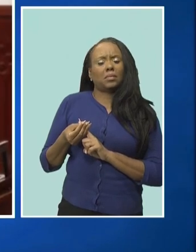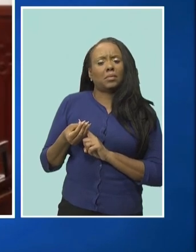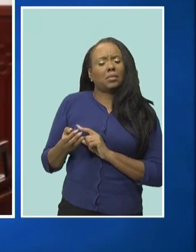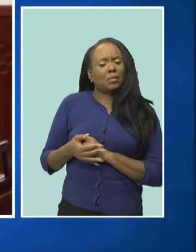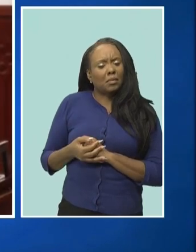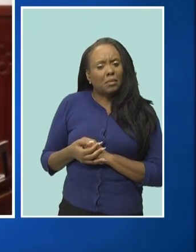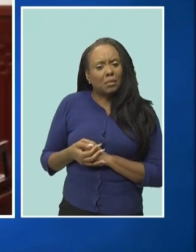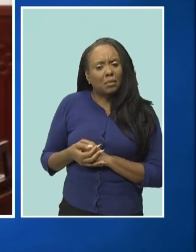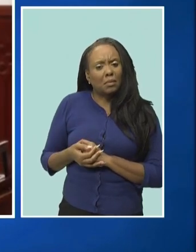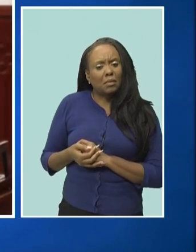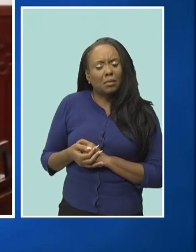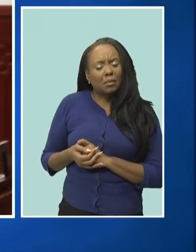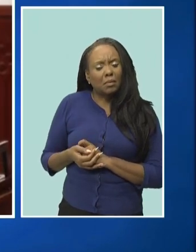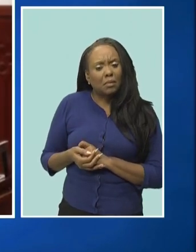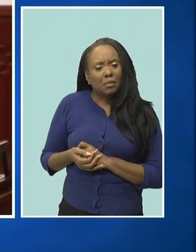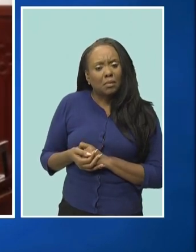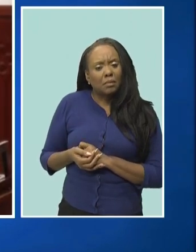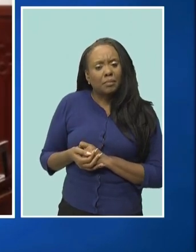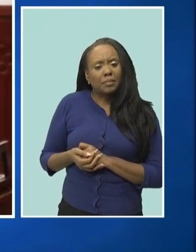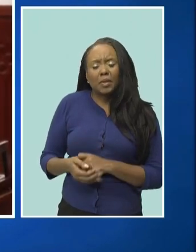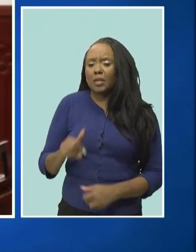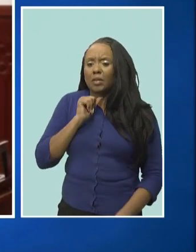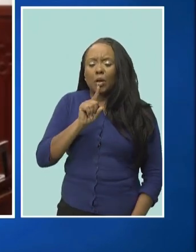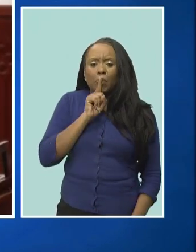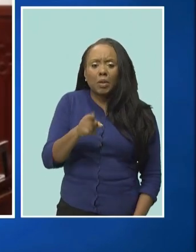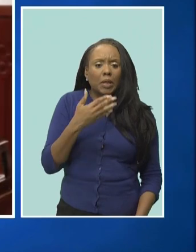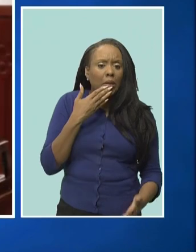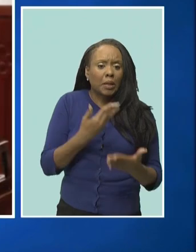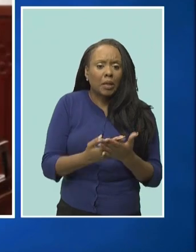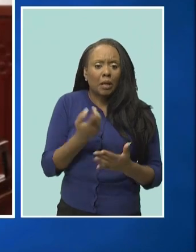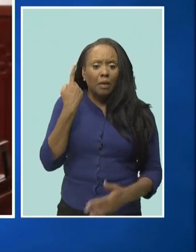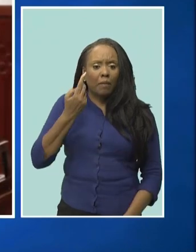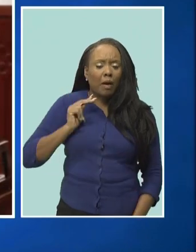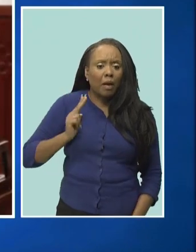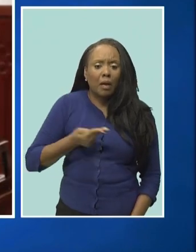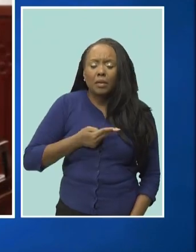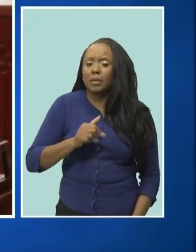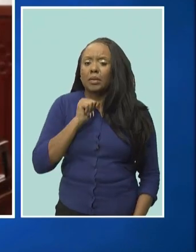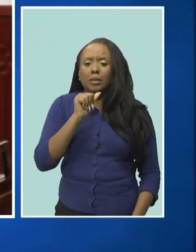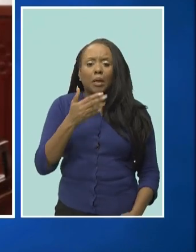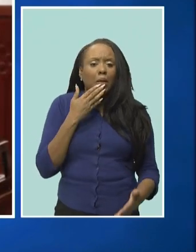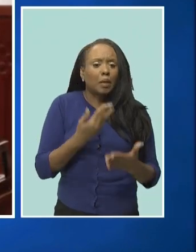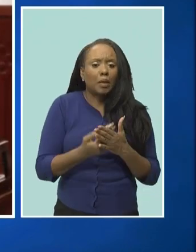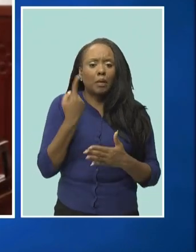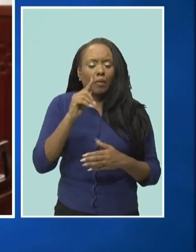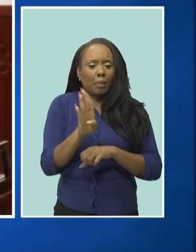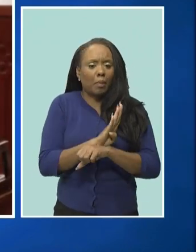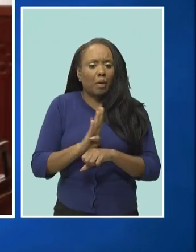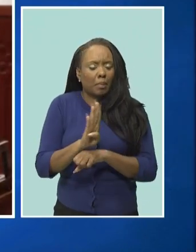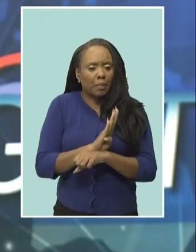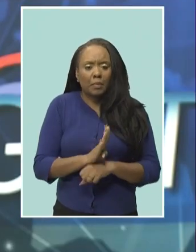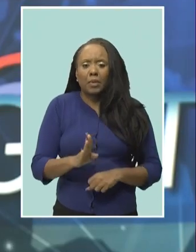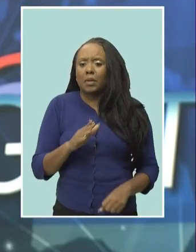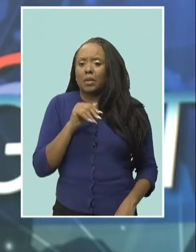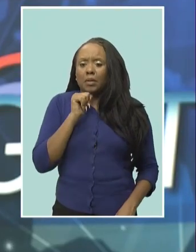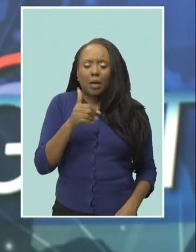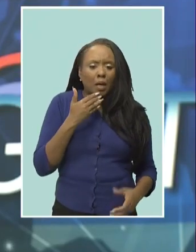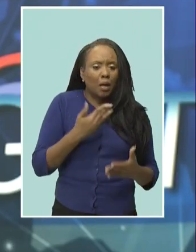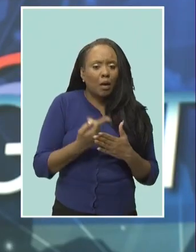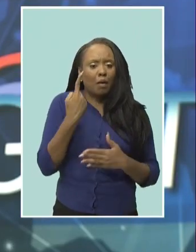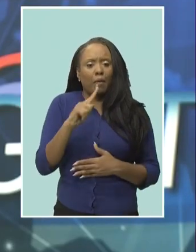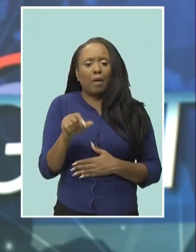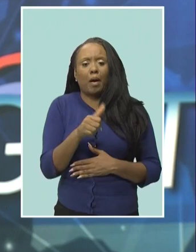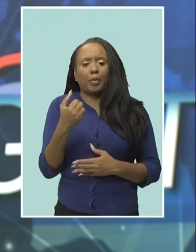speaks well of barbados and is a risk to road users meanwhile